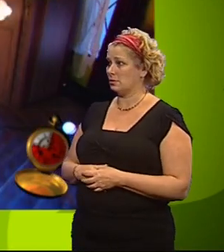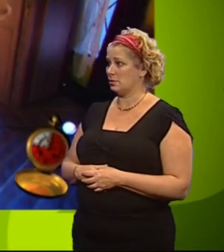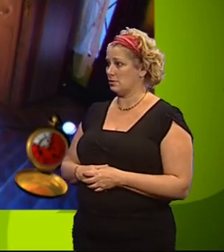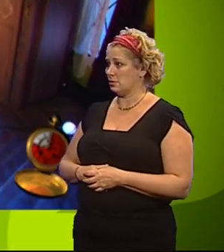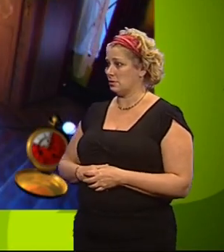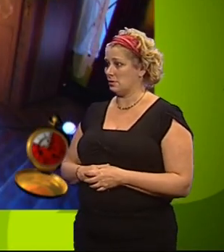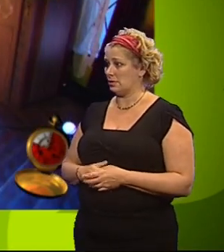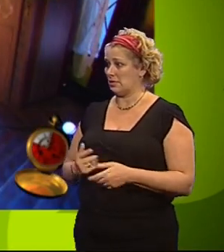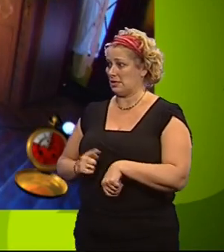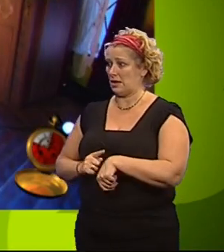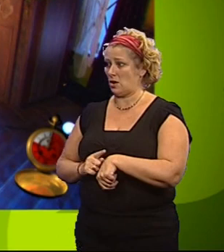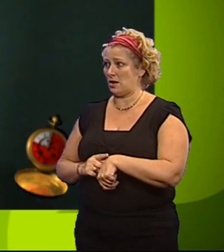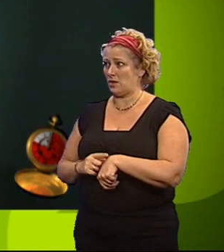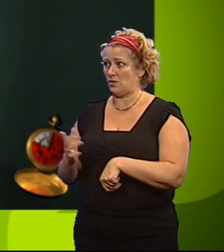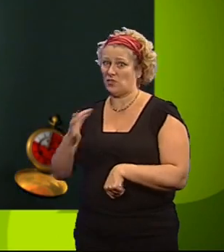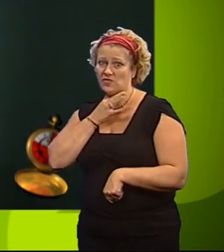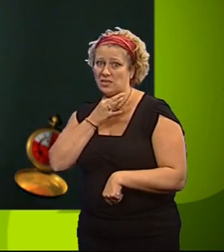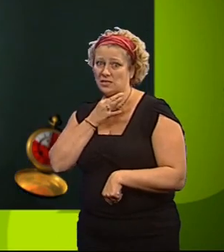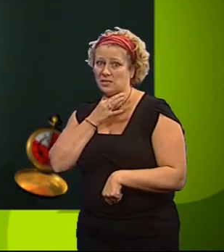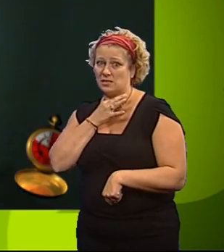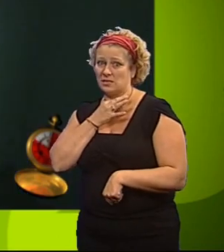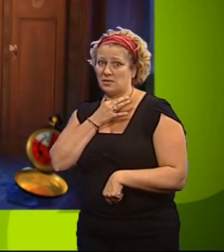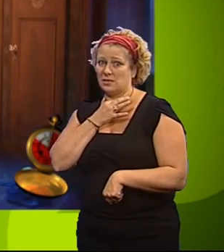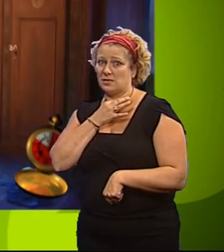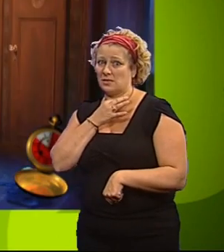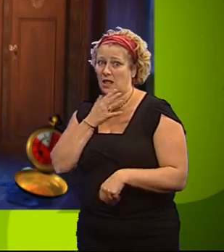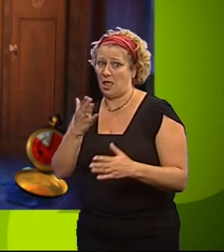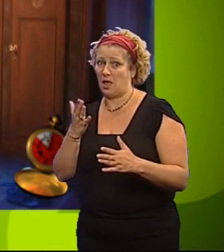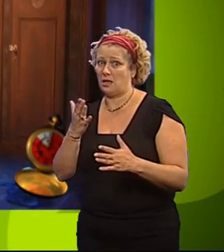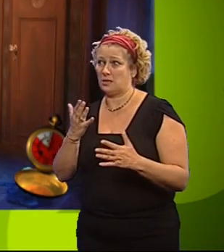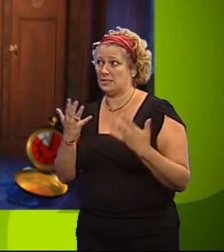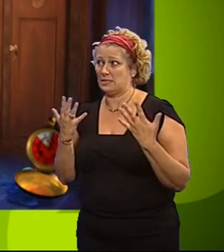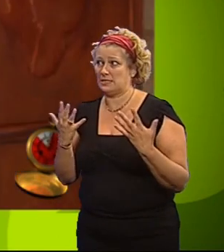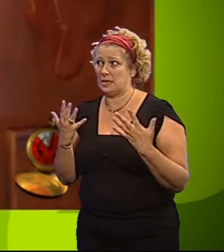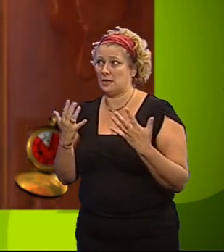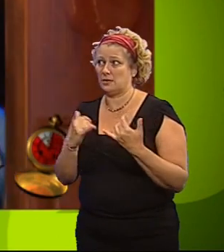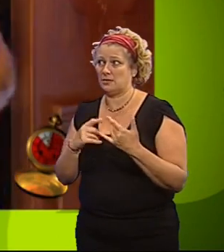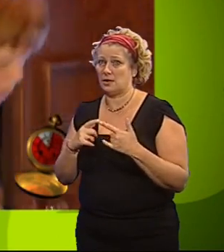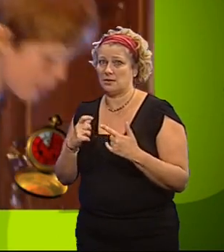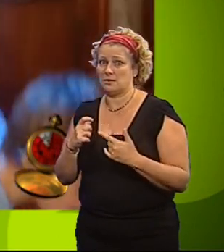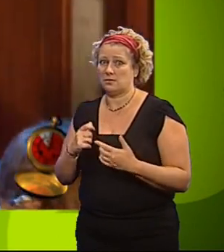Time is running out, Tim. A good saboteur takes risks. It's clear. Ten seconds.